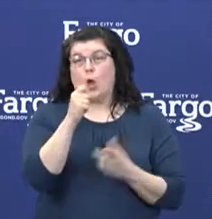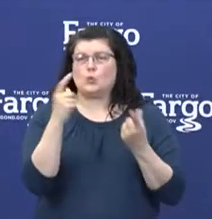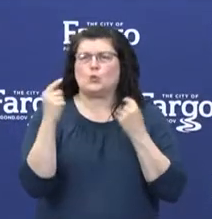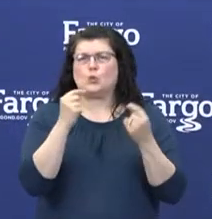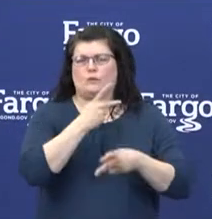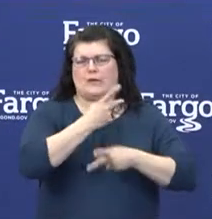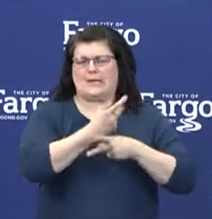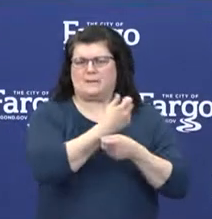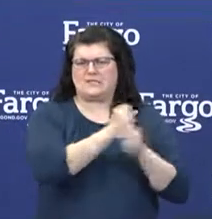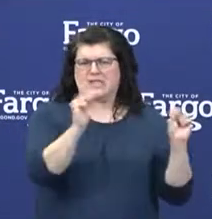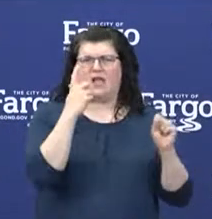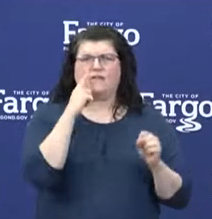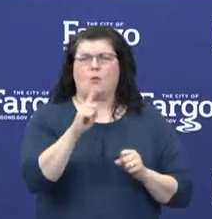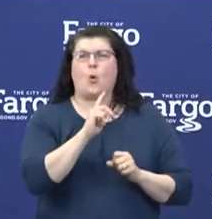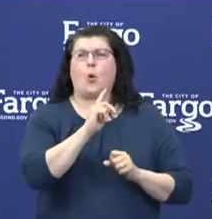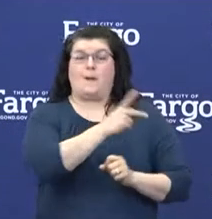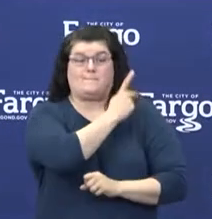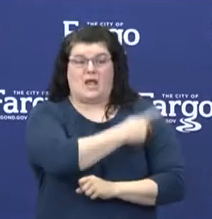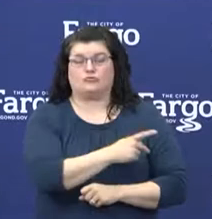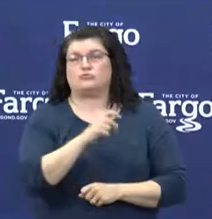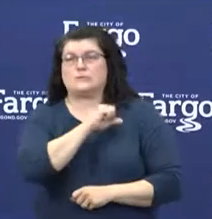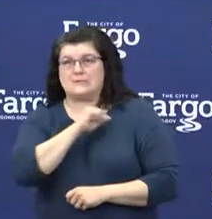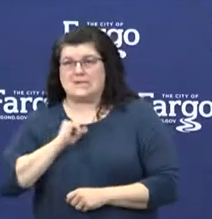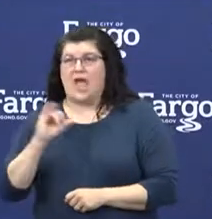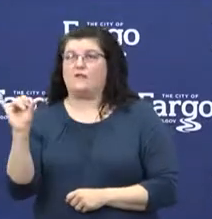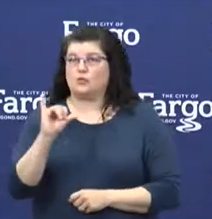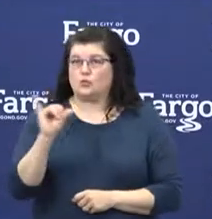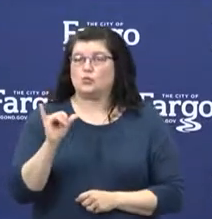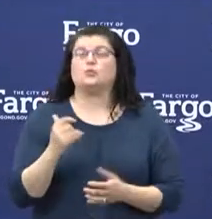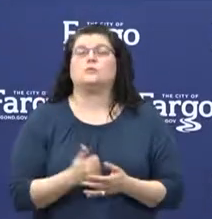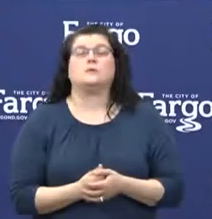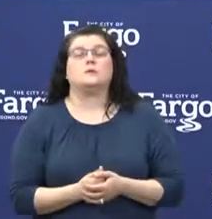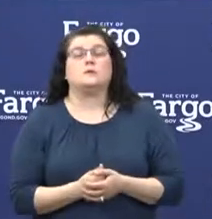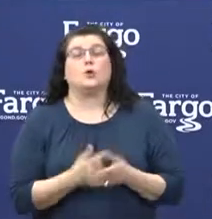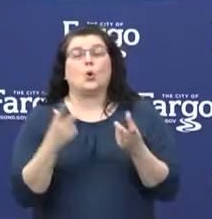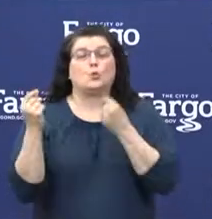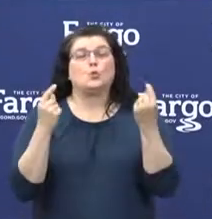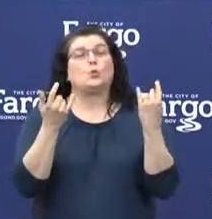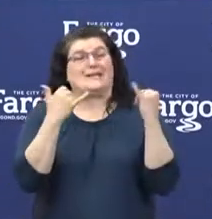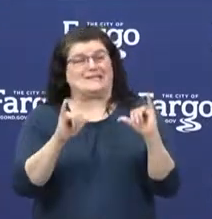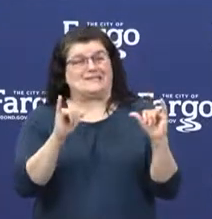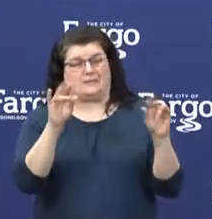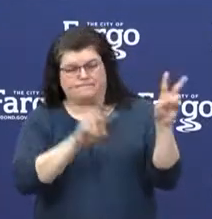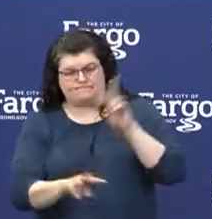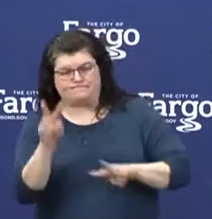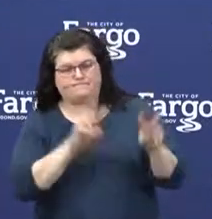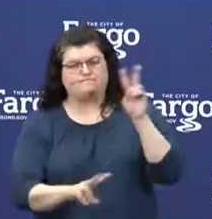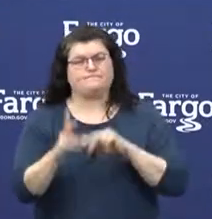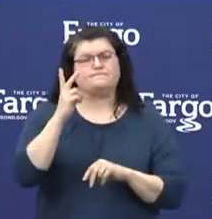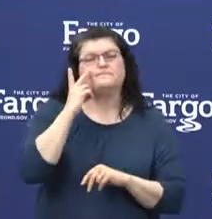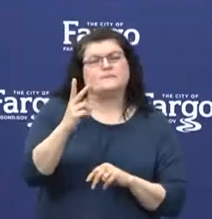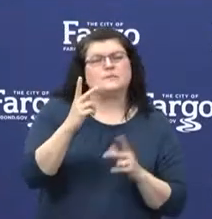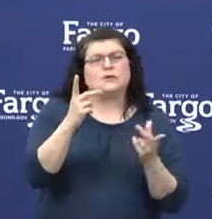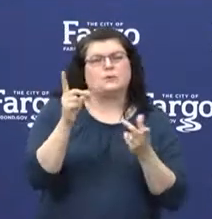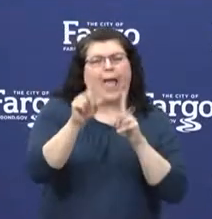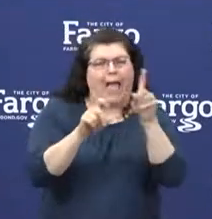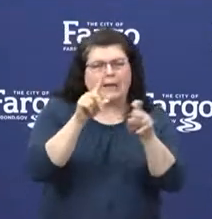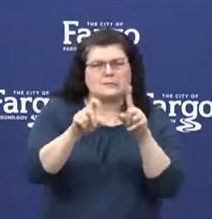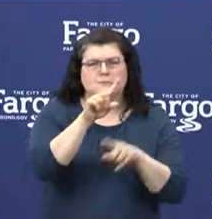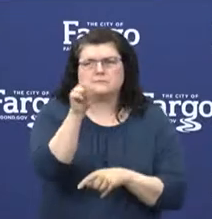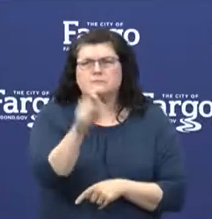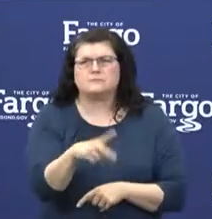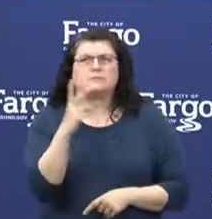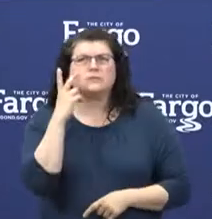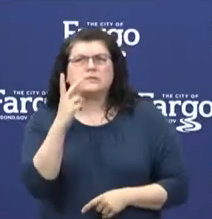and staff. First of all, we're going to continue to screen all of our patients, staff, visitors that are entering our facilities. For some of those